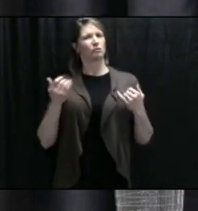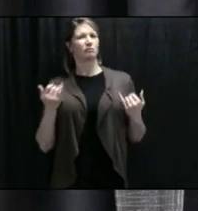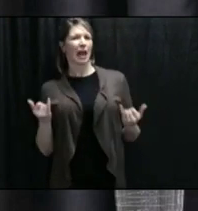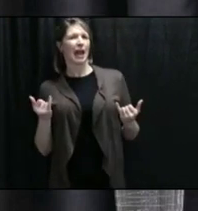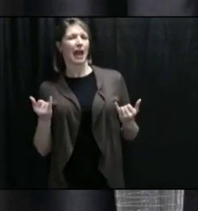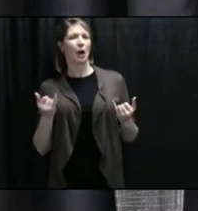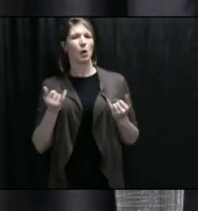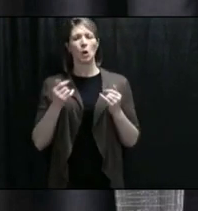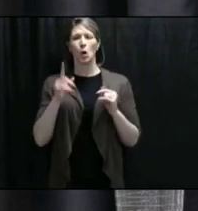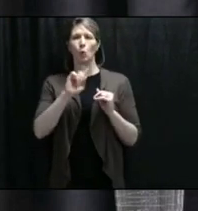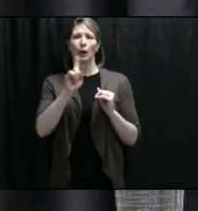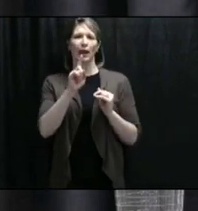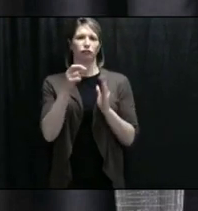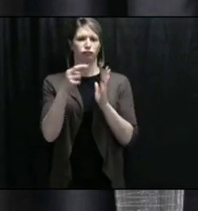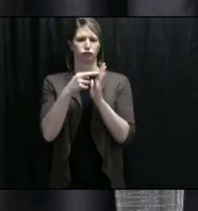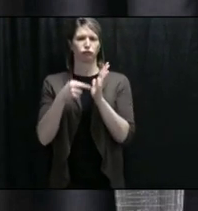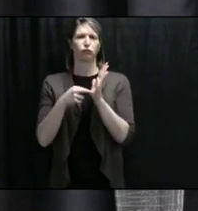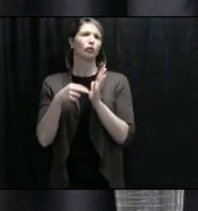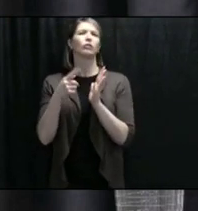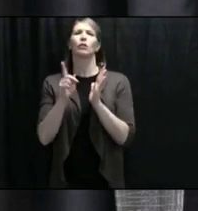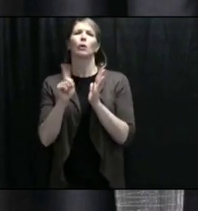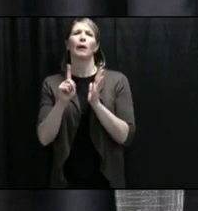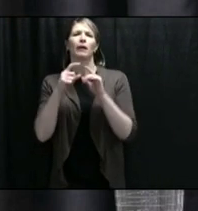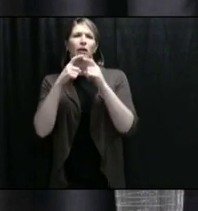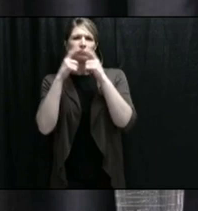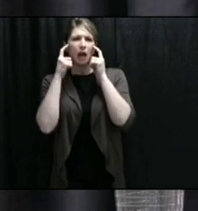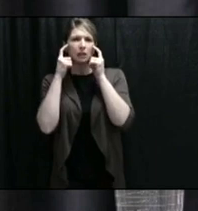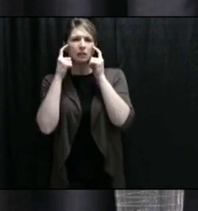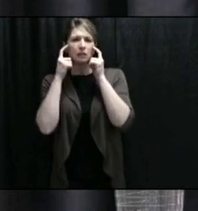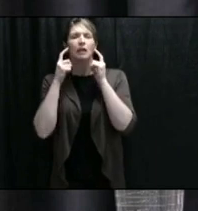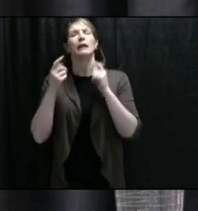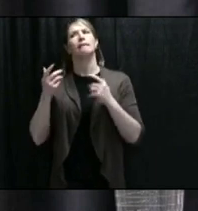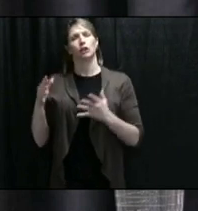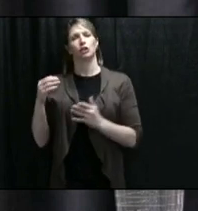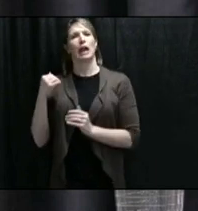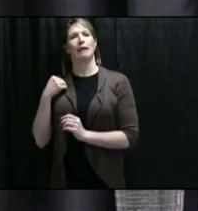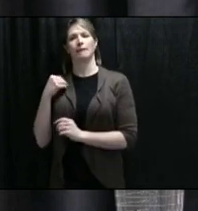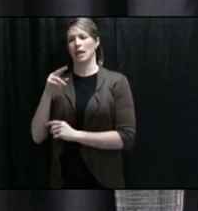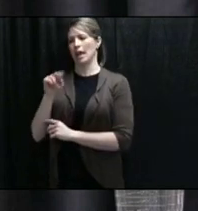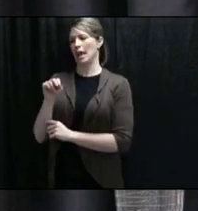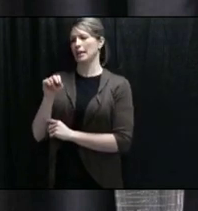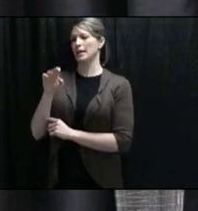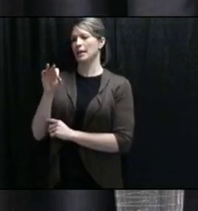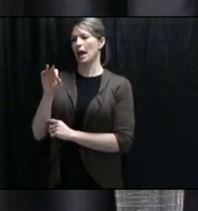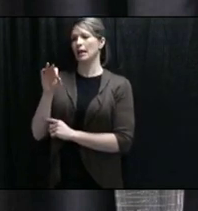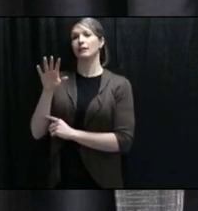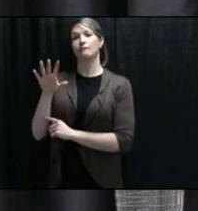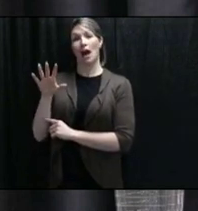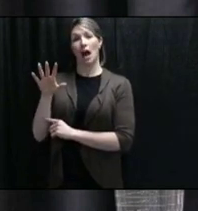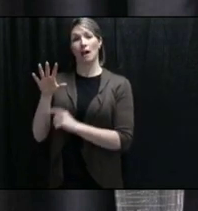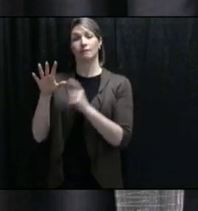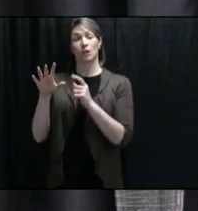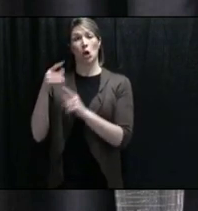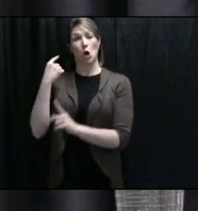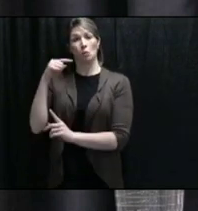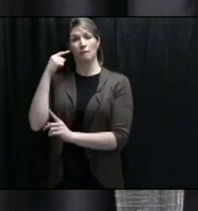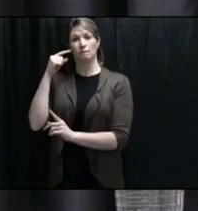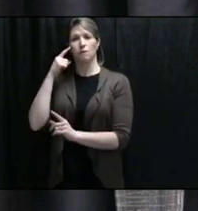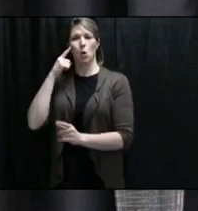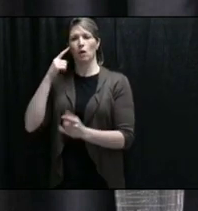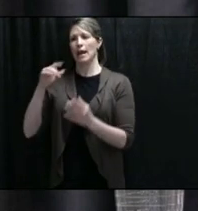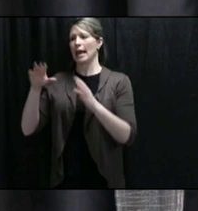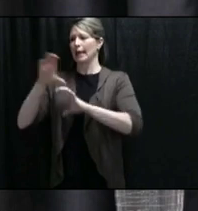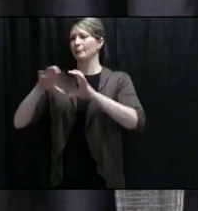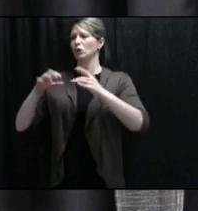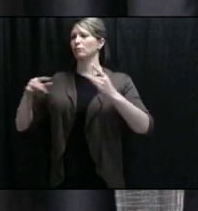guidelines that are evidence-based. N95s are for what are called aerosol-generating medical procedures.